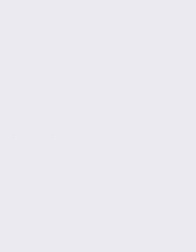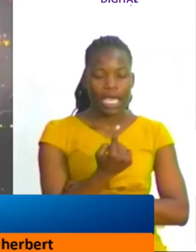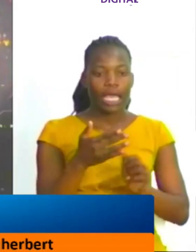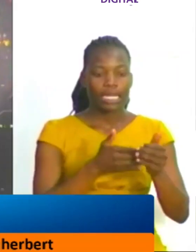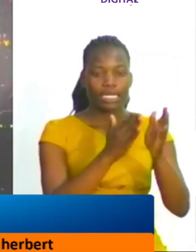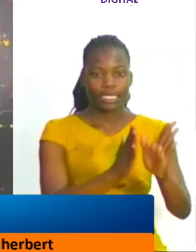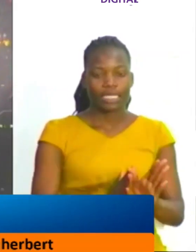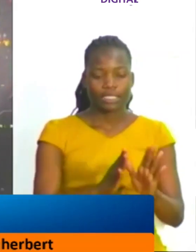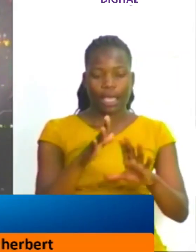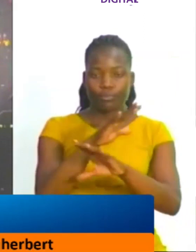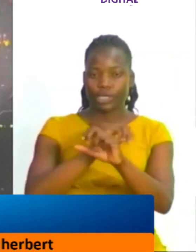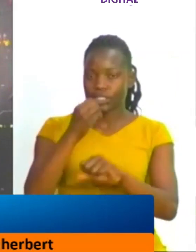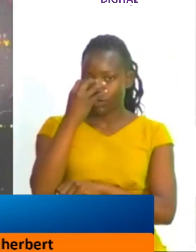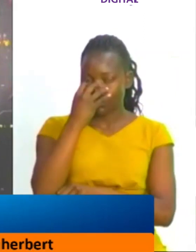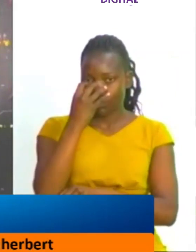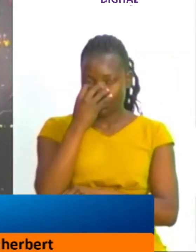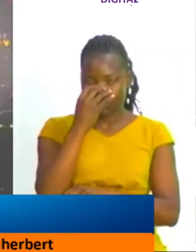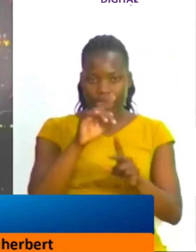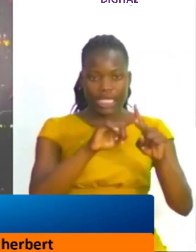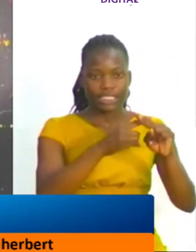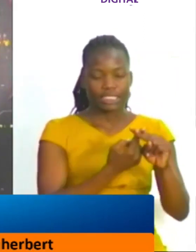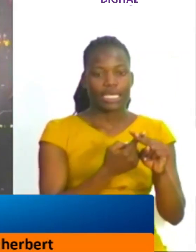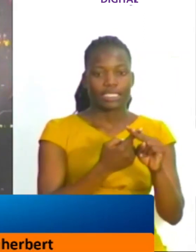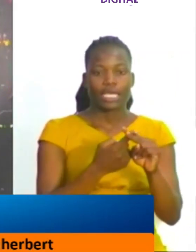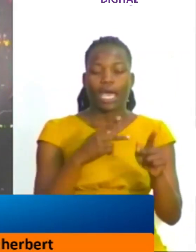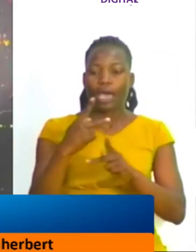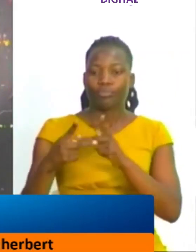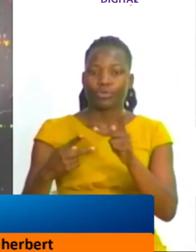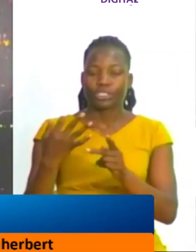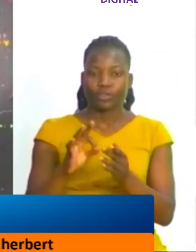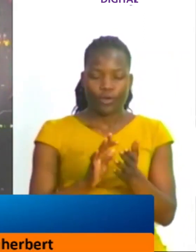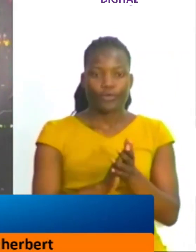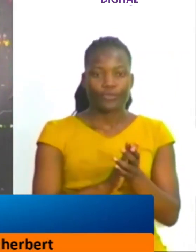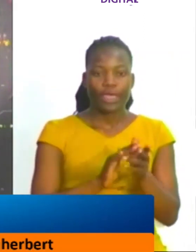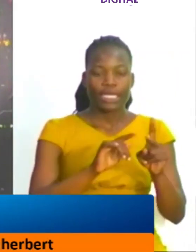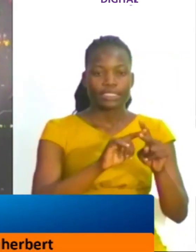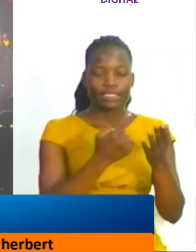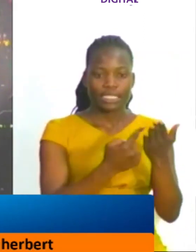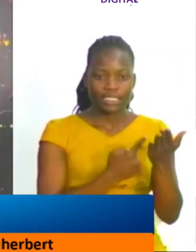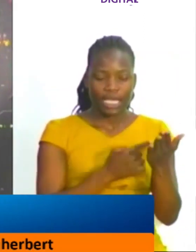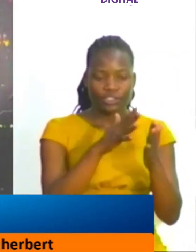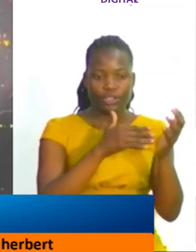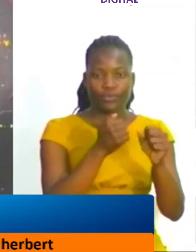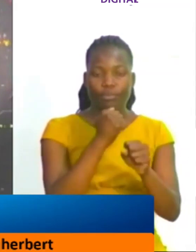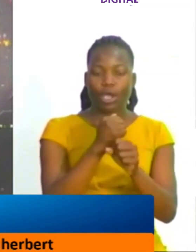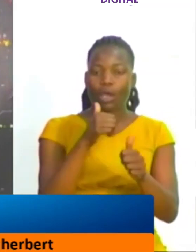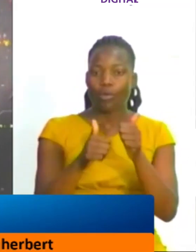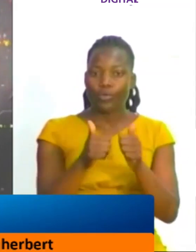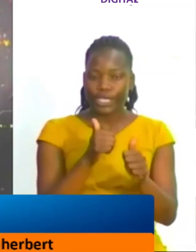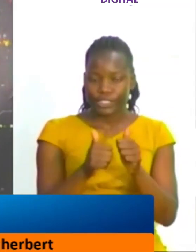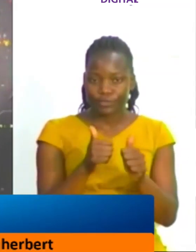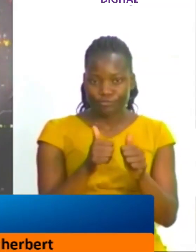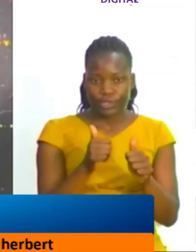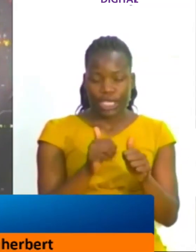and president william ruto kick-started off a process of setting in motion the framework within which his